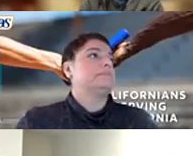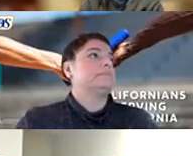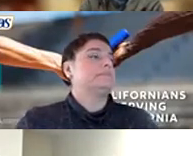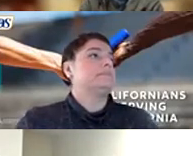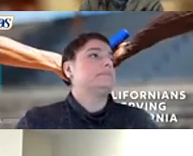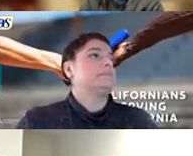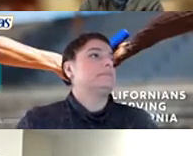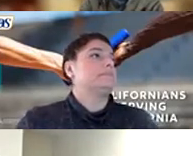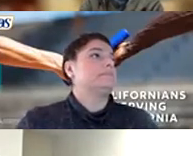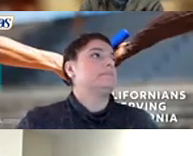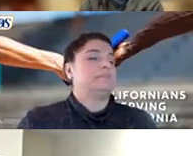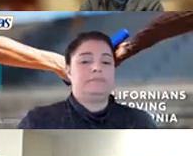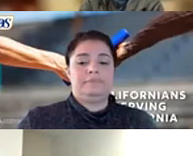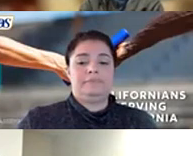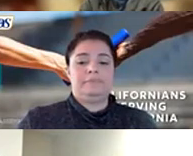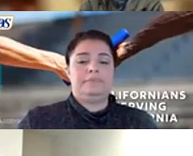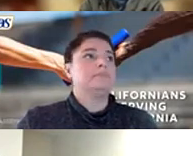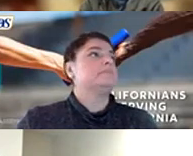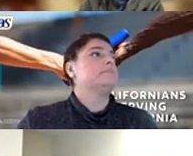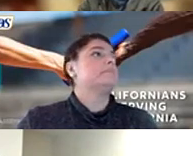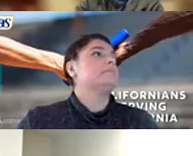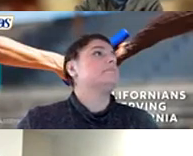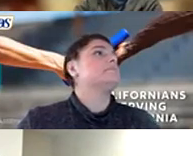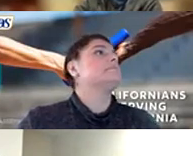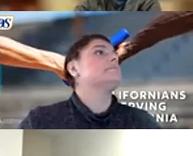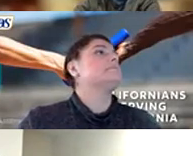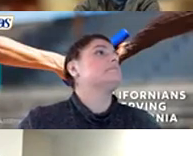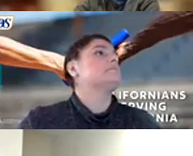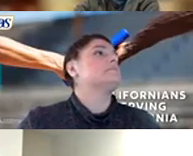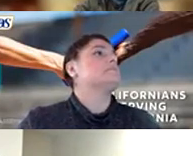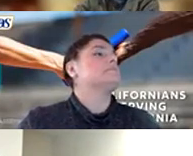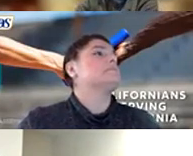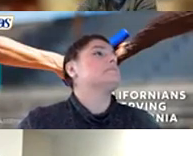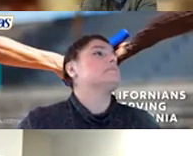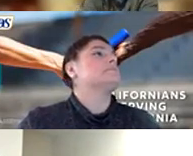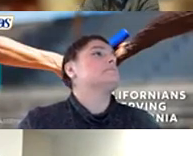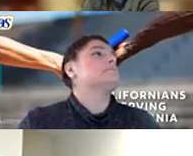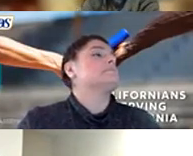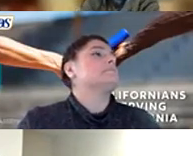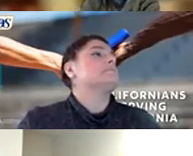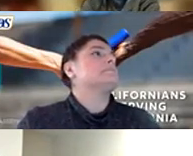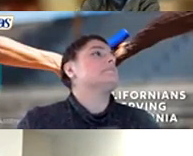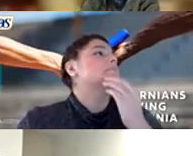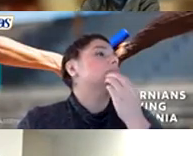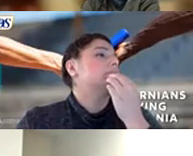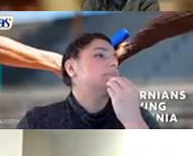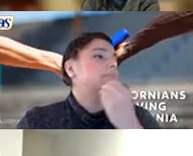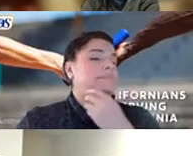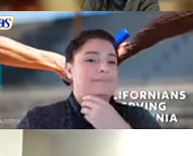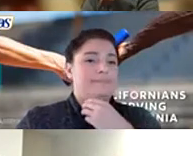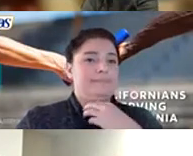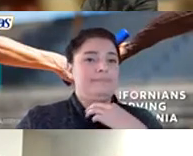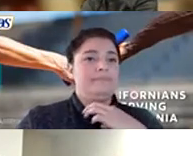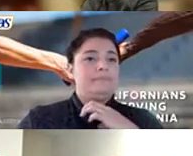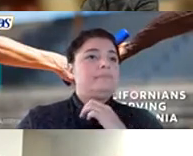uh so reviewing our purchase of service expenditures is required by the law and we will certainly satisfy